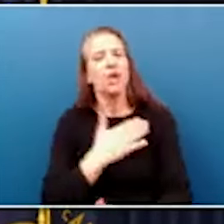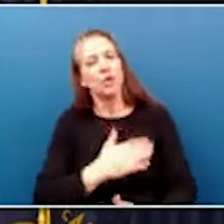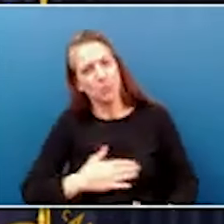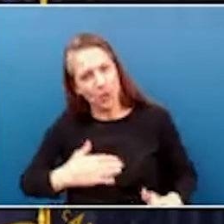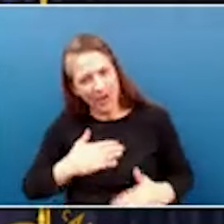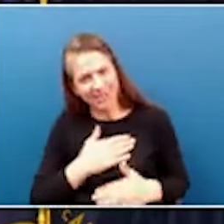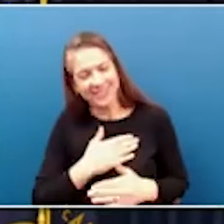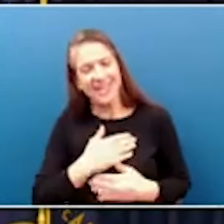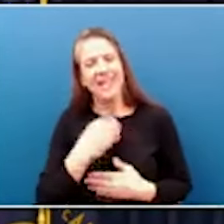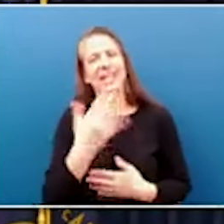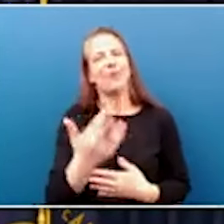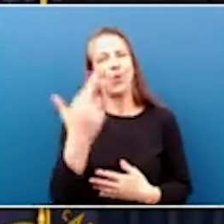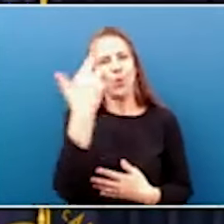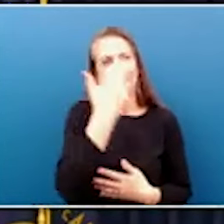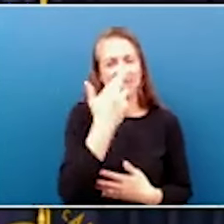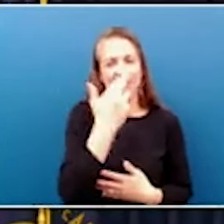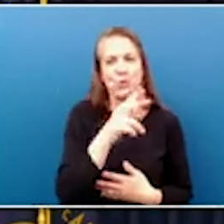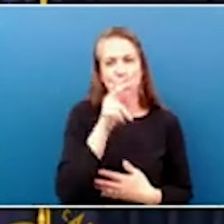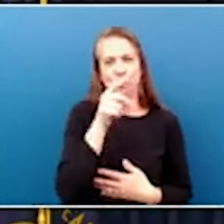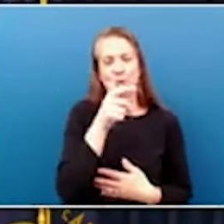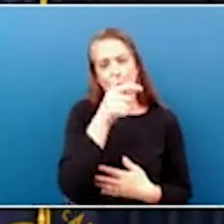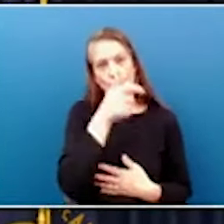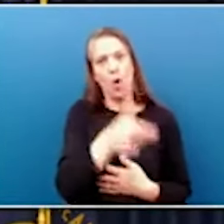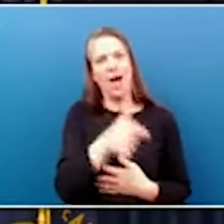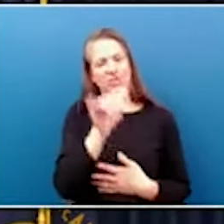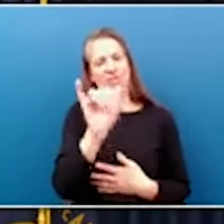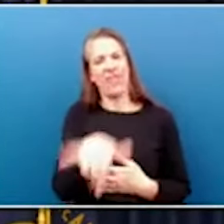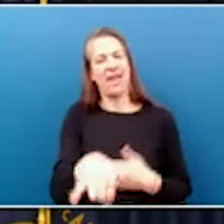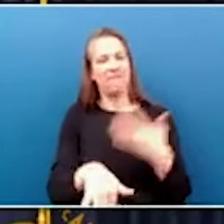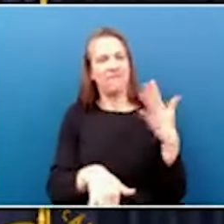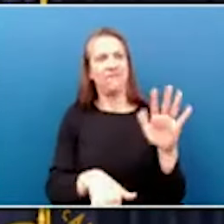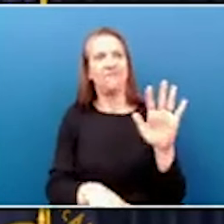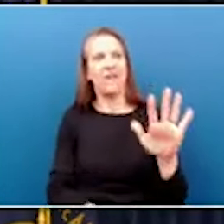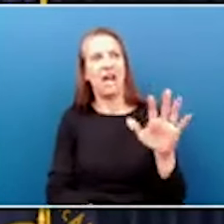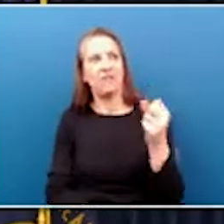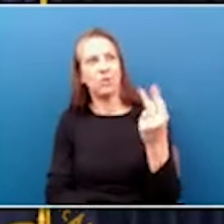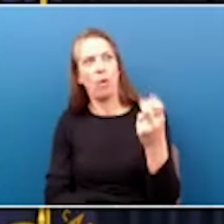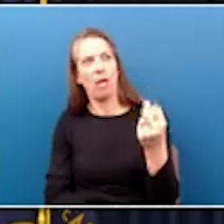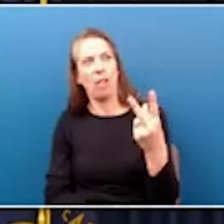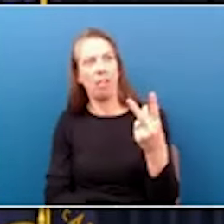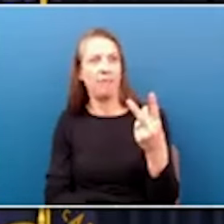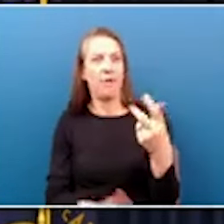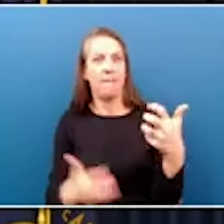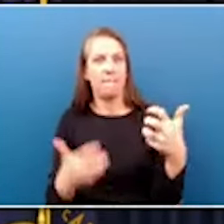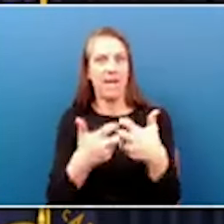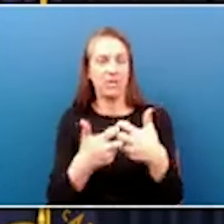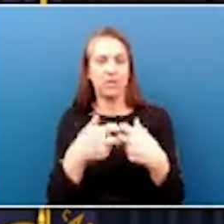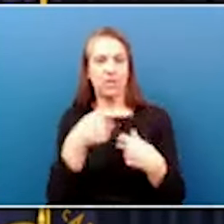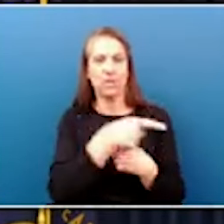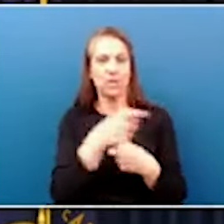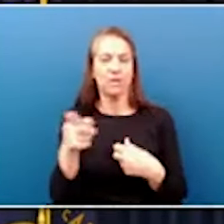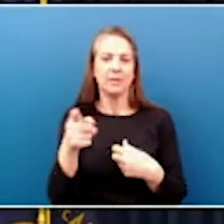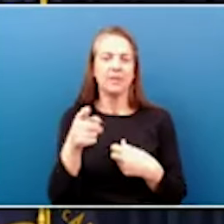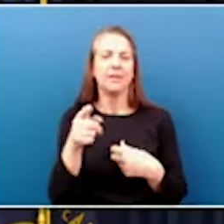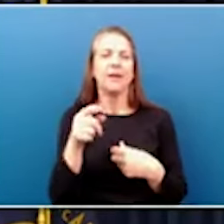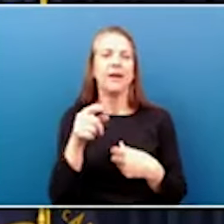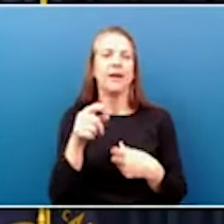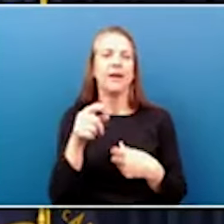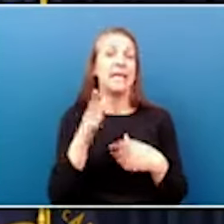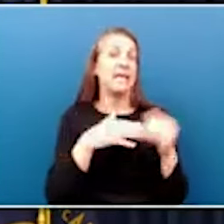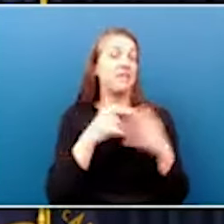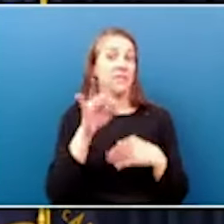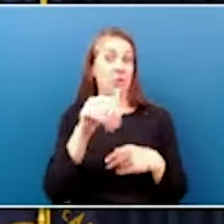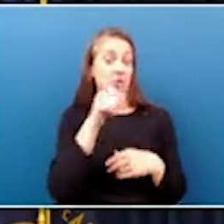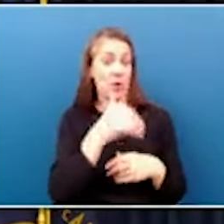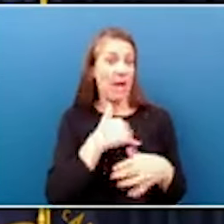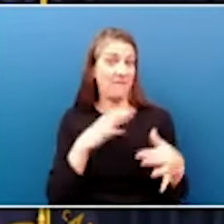the reason to watch that 5-12 matchup, which is often where that upset occurs, even if you don't have a connection